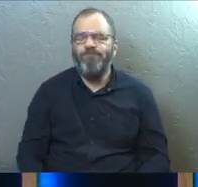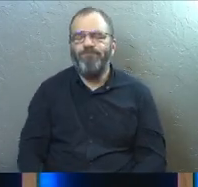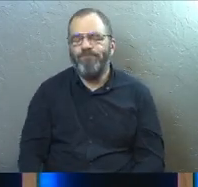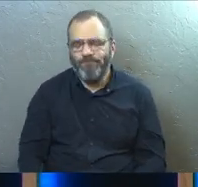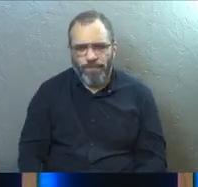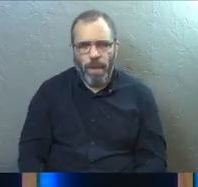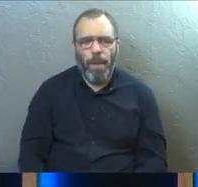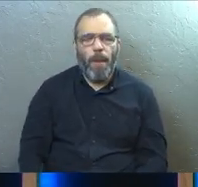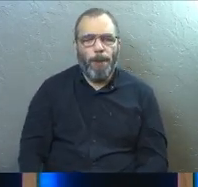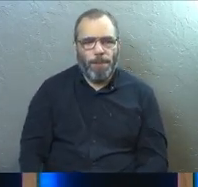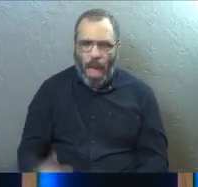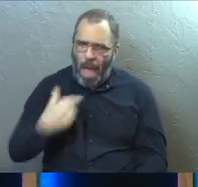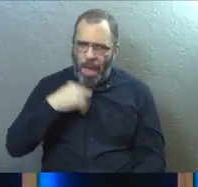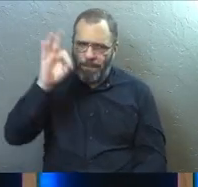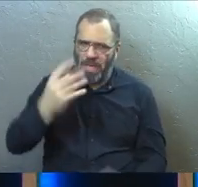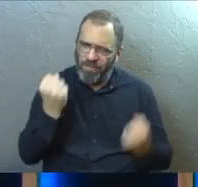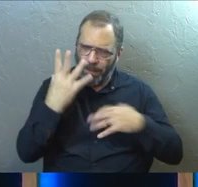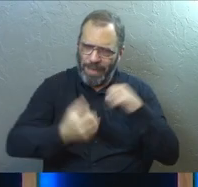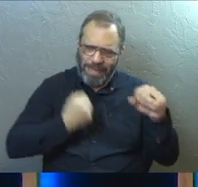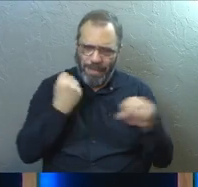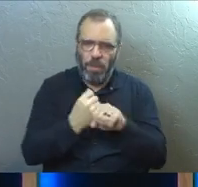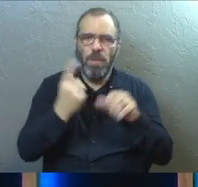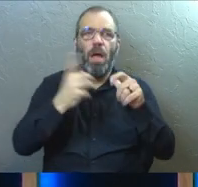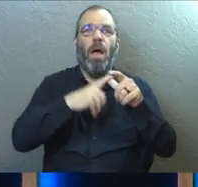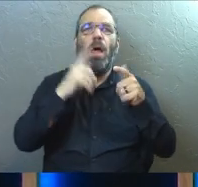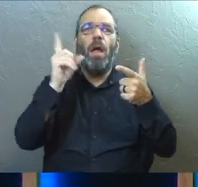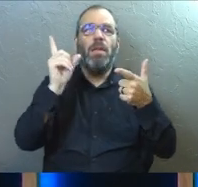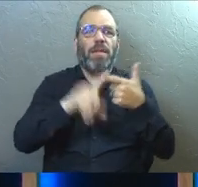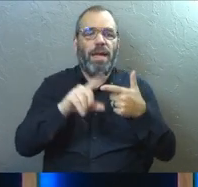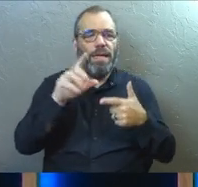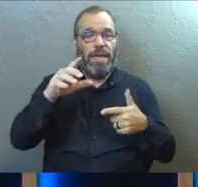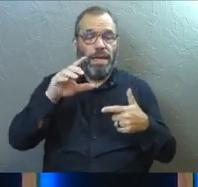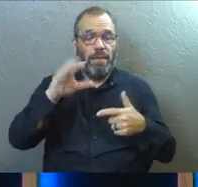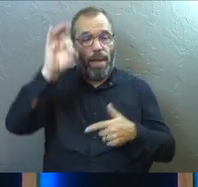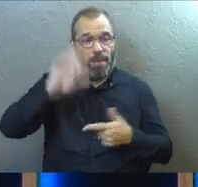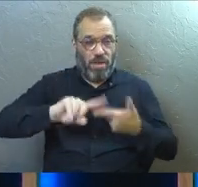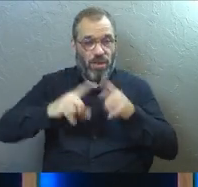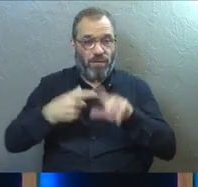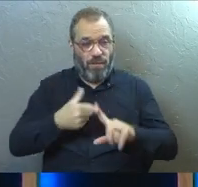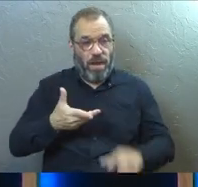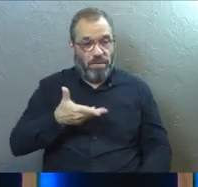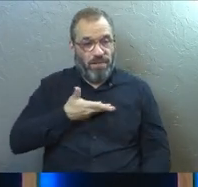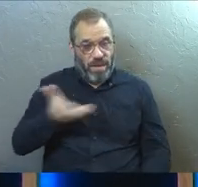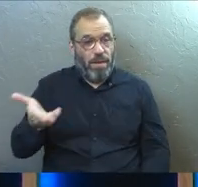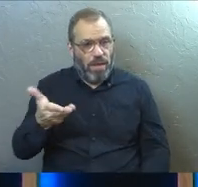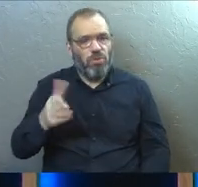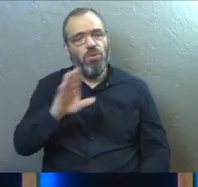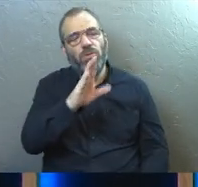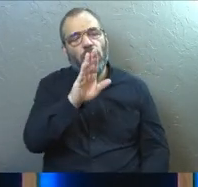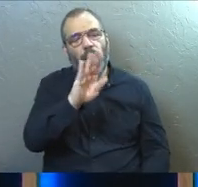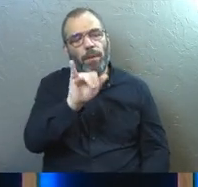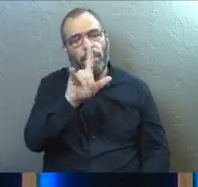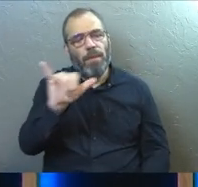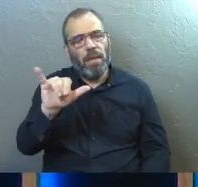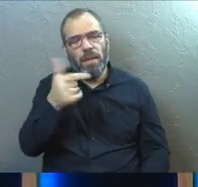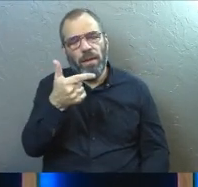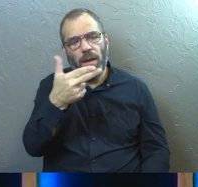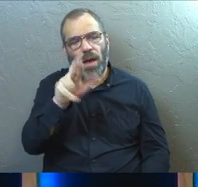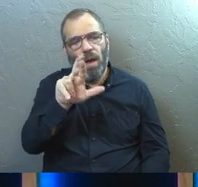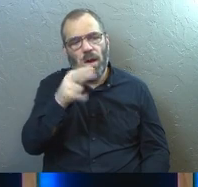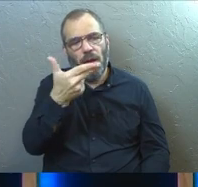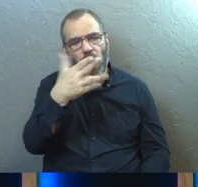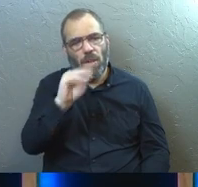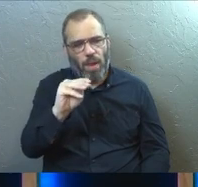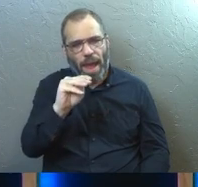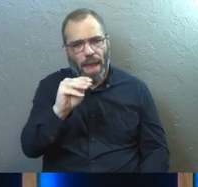And he had been a pastor for years and all of a sudden, one of his fellow pastors invited him to a Billy Graham crusade. And he